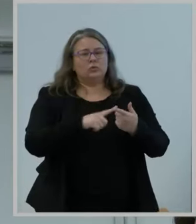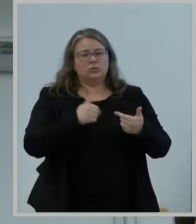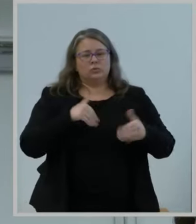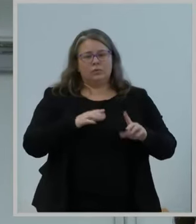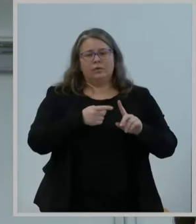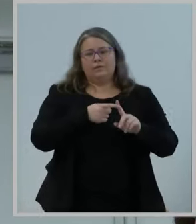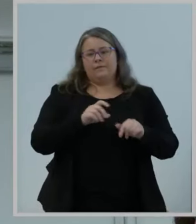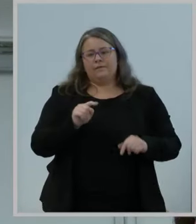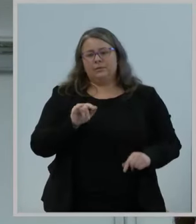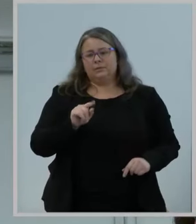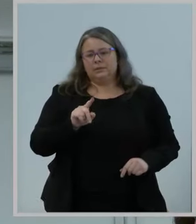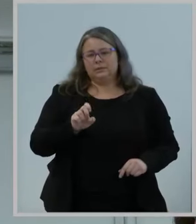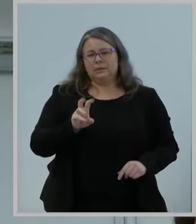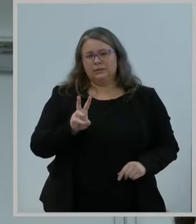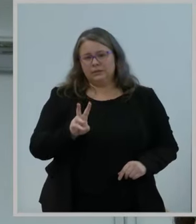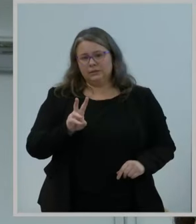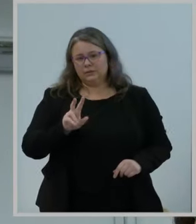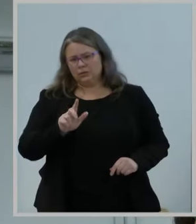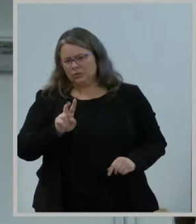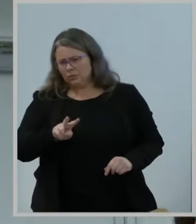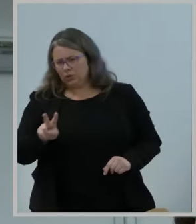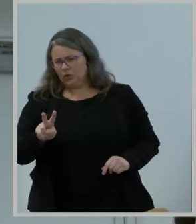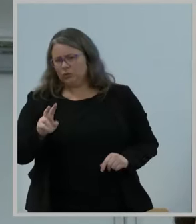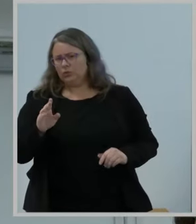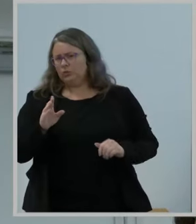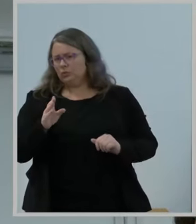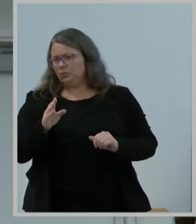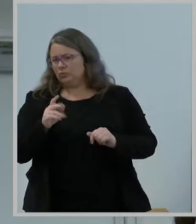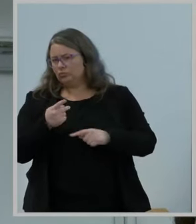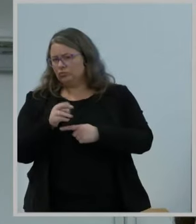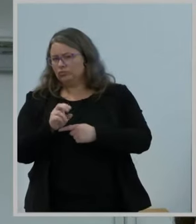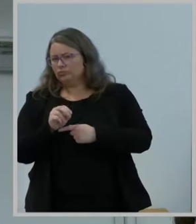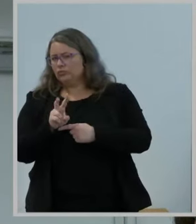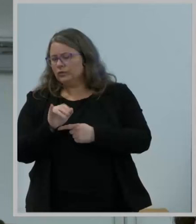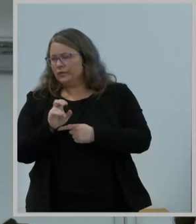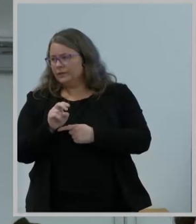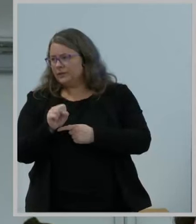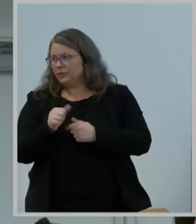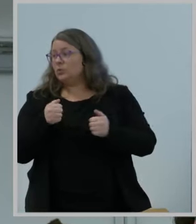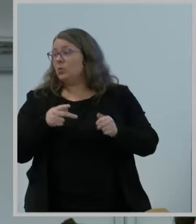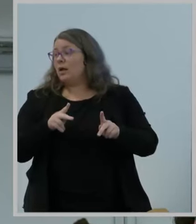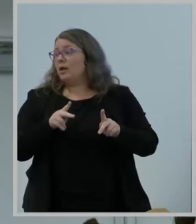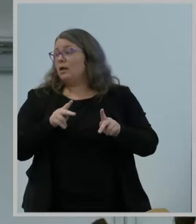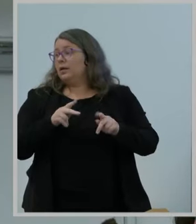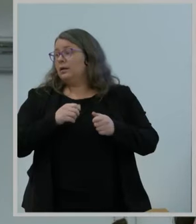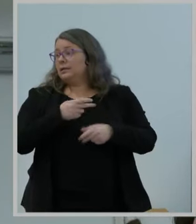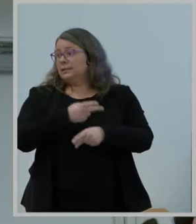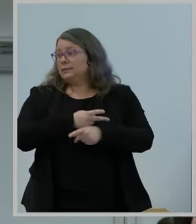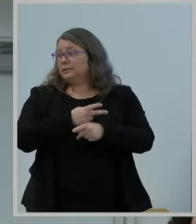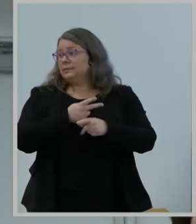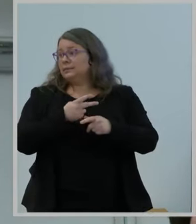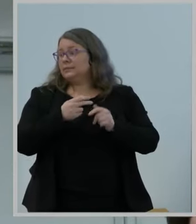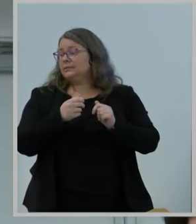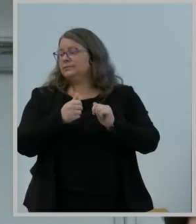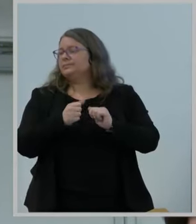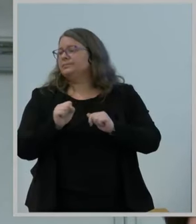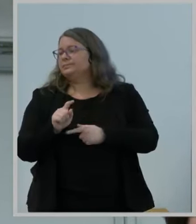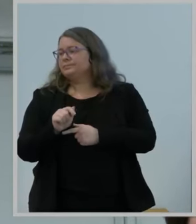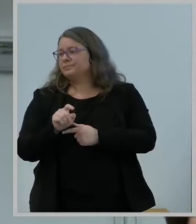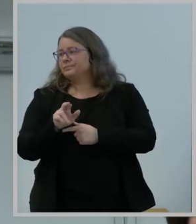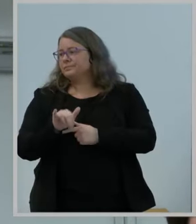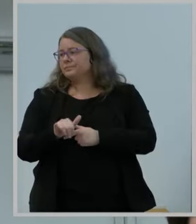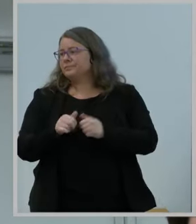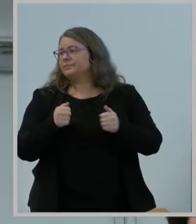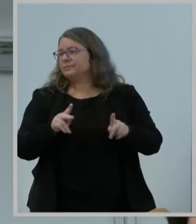provisions to broadband Internet access service while retaining statutory authority to enable the Commission to address national security security and public